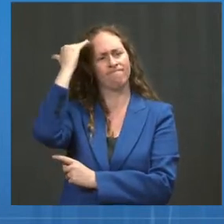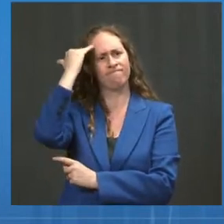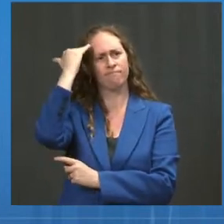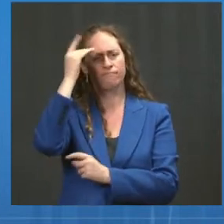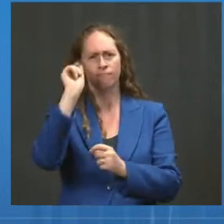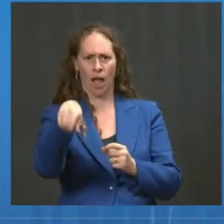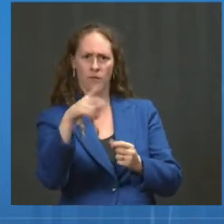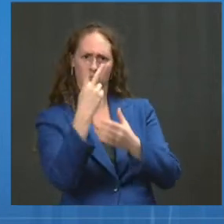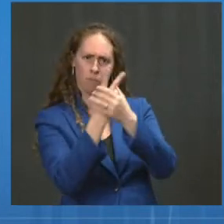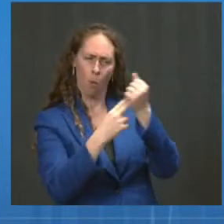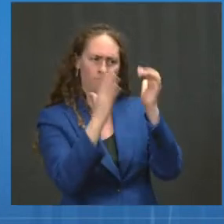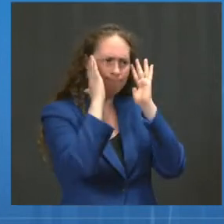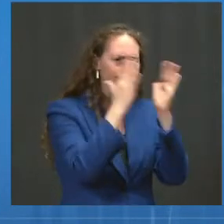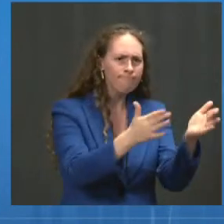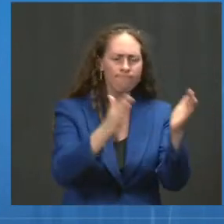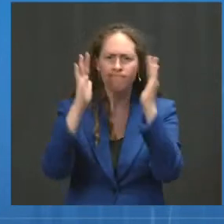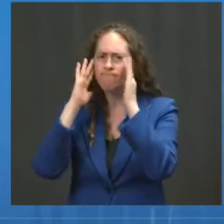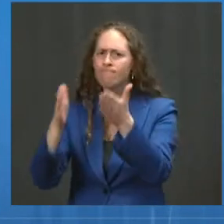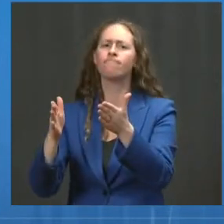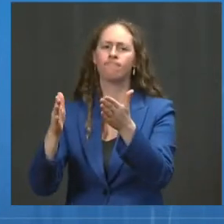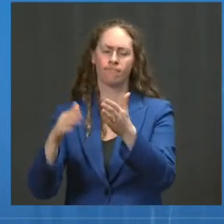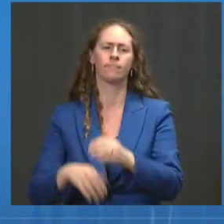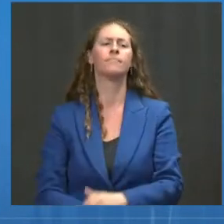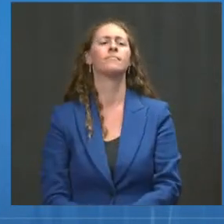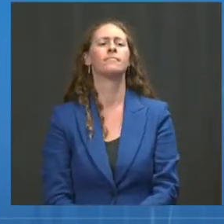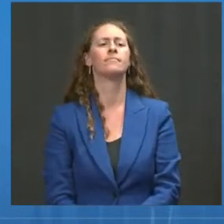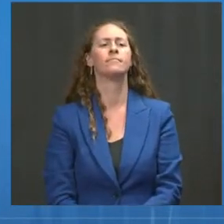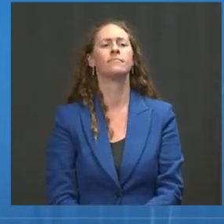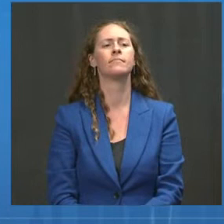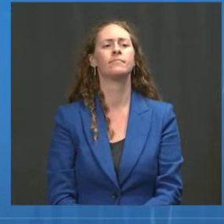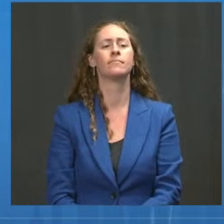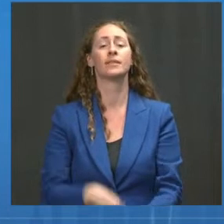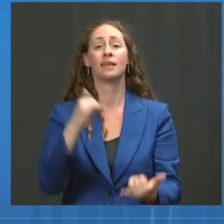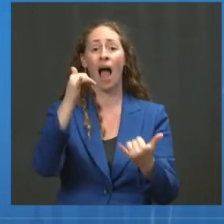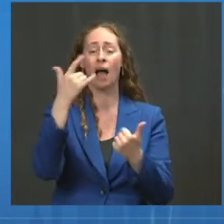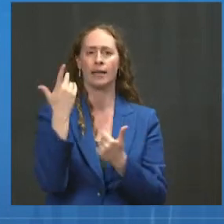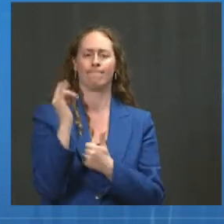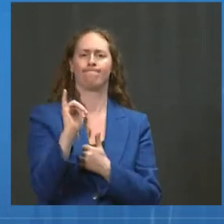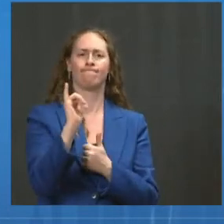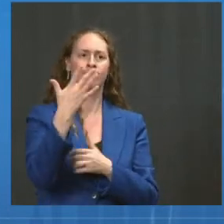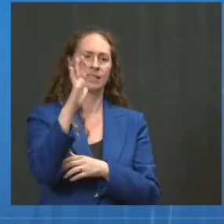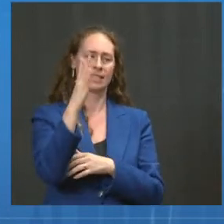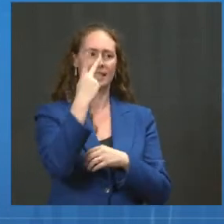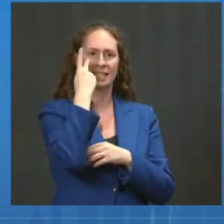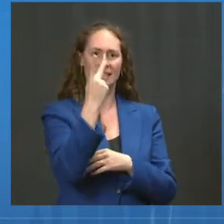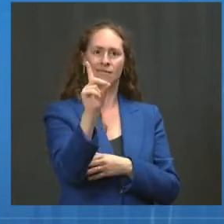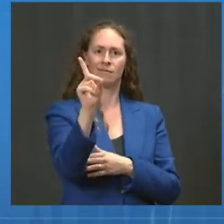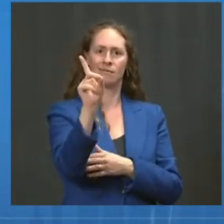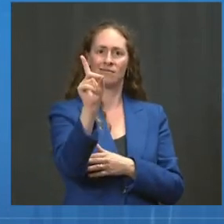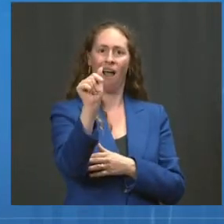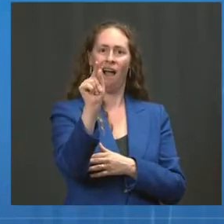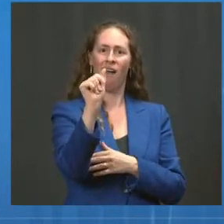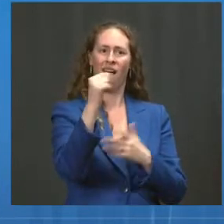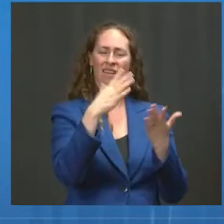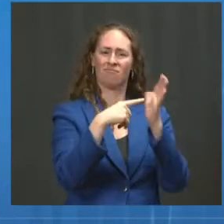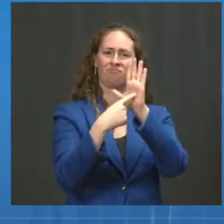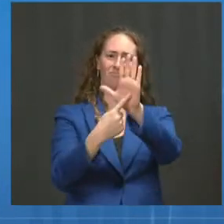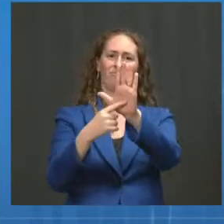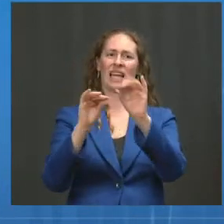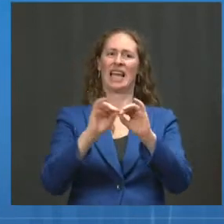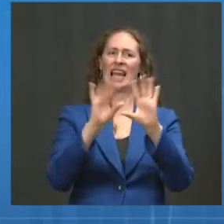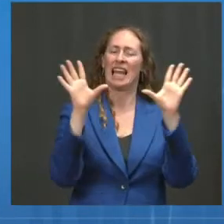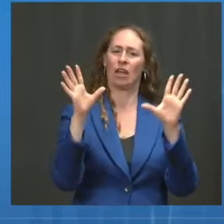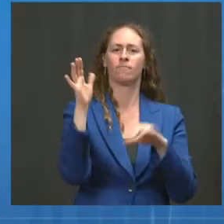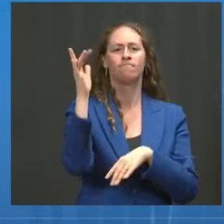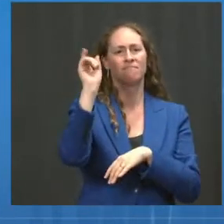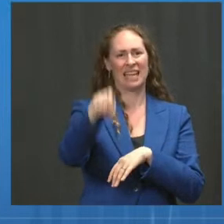we have been. But, Lev, when we see data that is giving us essentially indications that protection is starting to